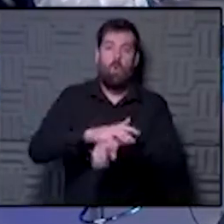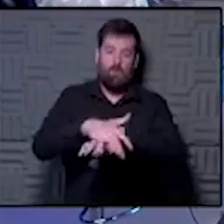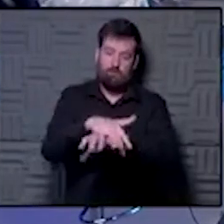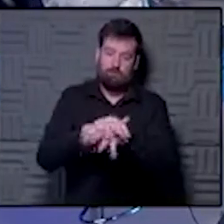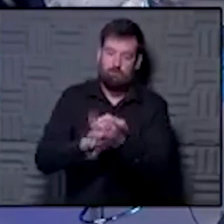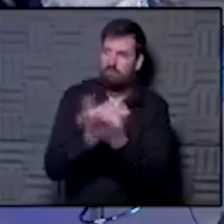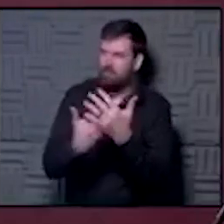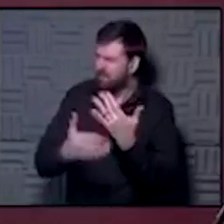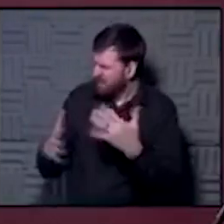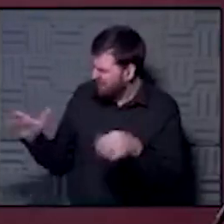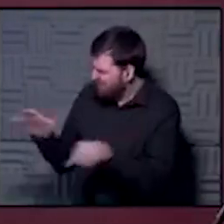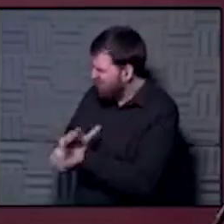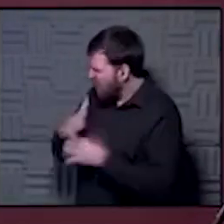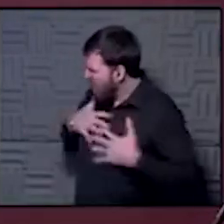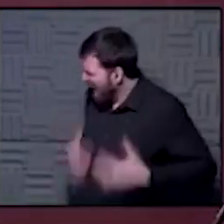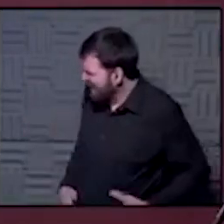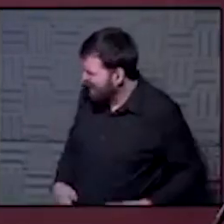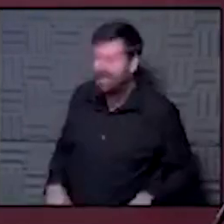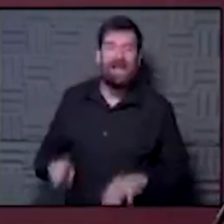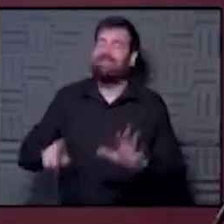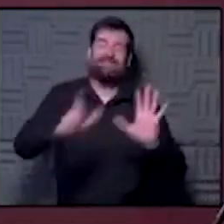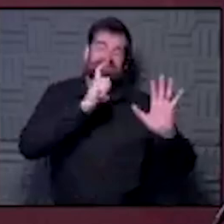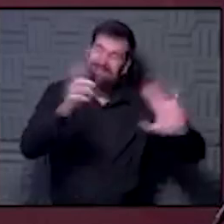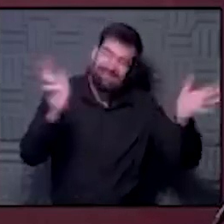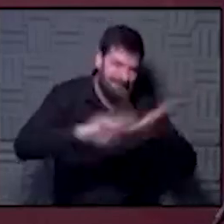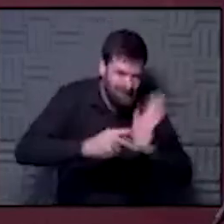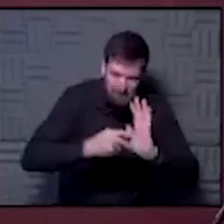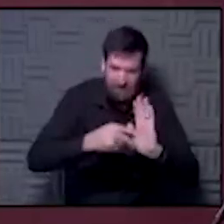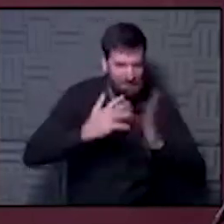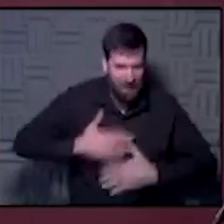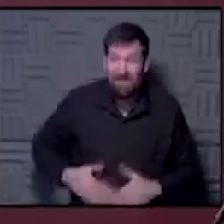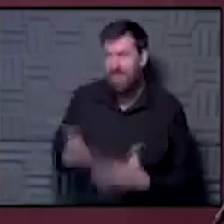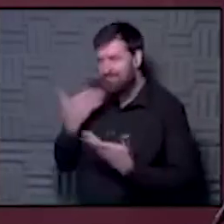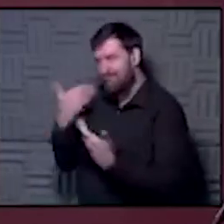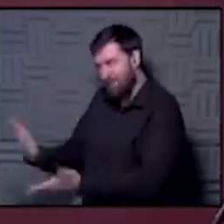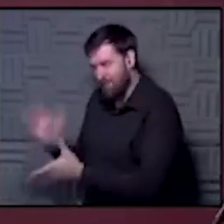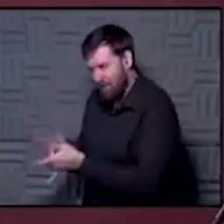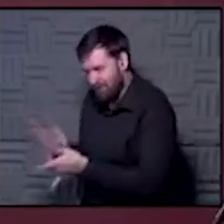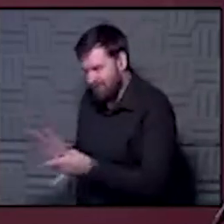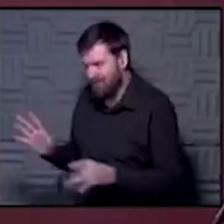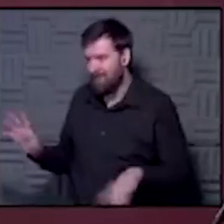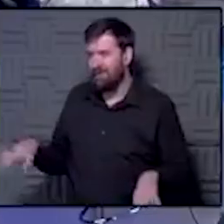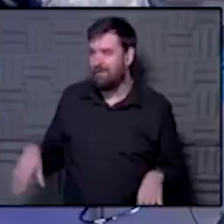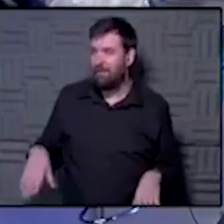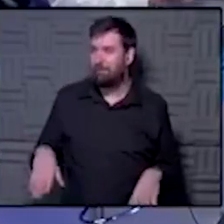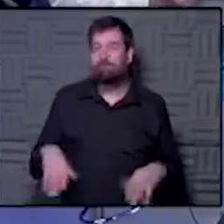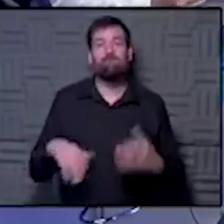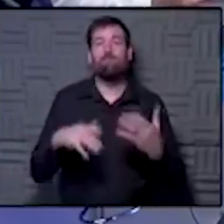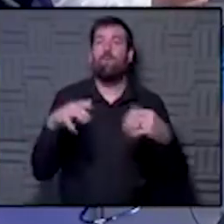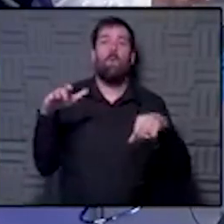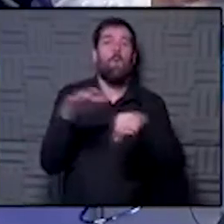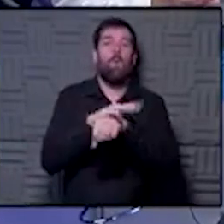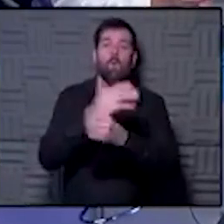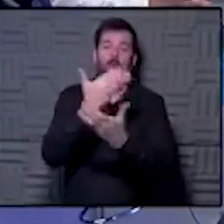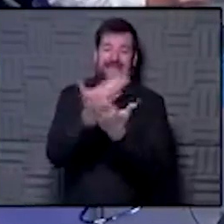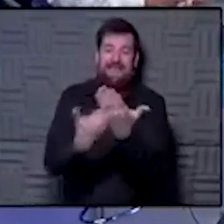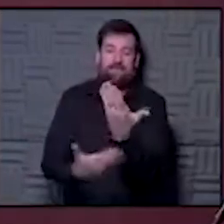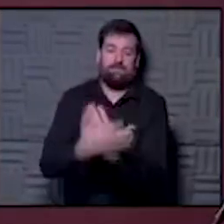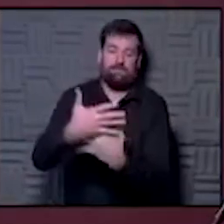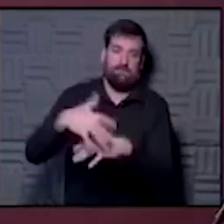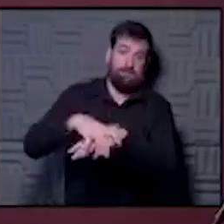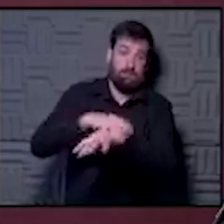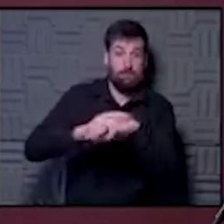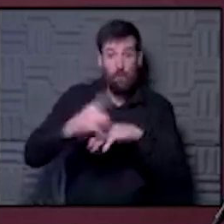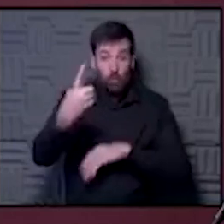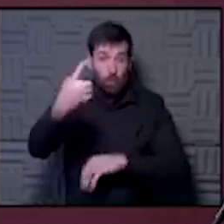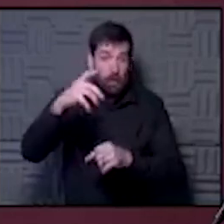hands are covered. say your entire body is I didn't say your body. Thank you for calling it out. The surface area of hands. so if, if one